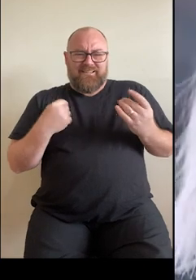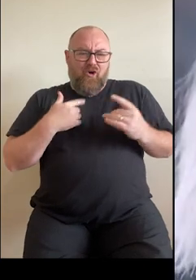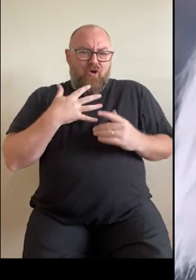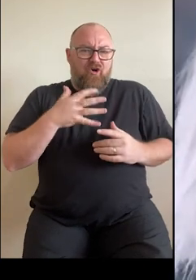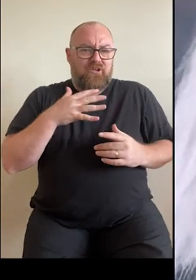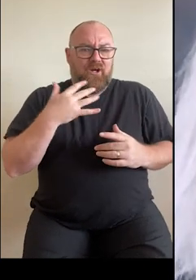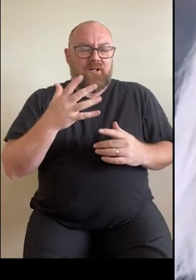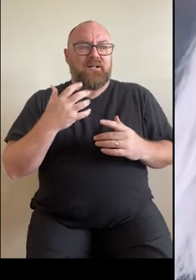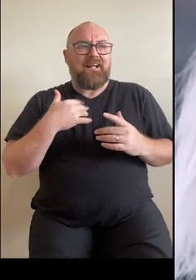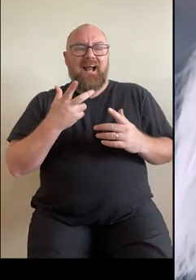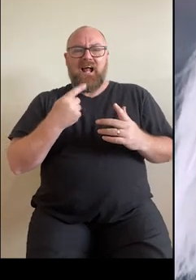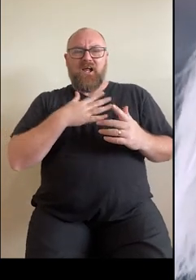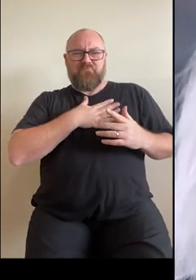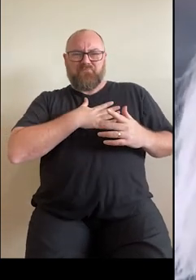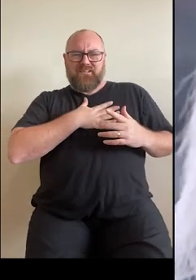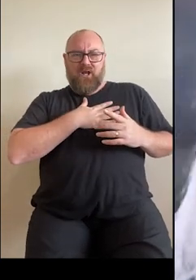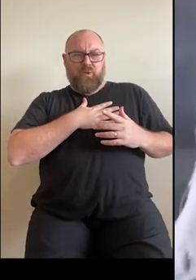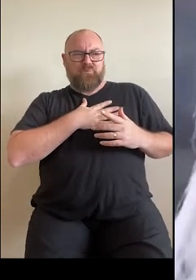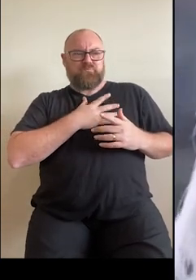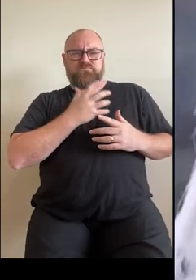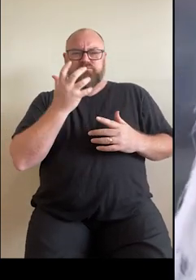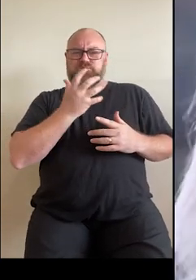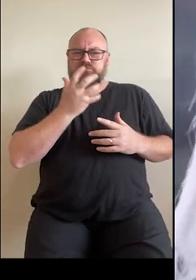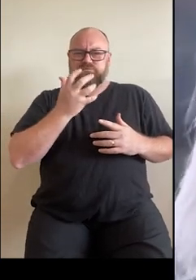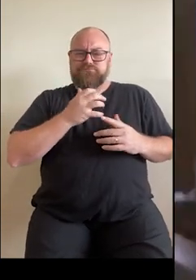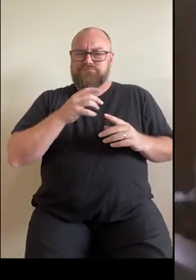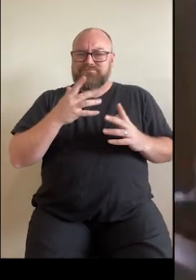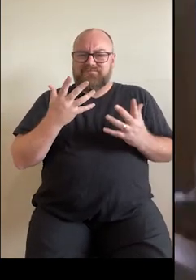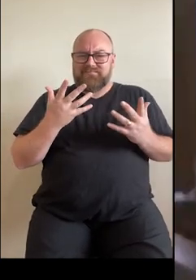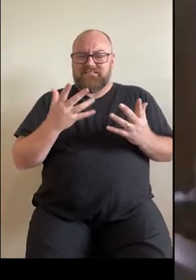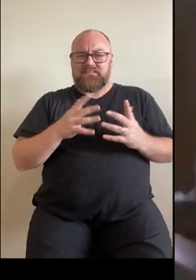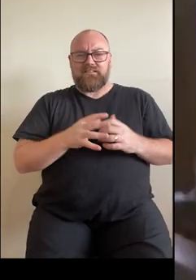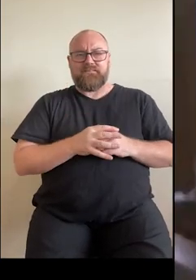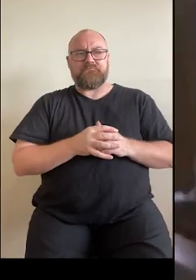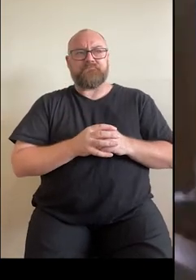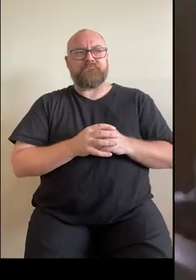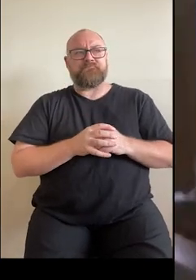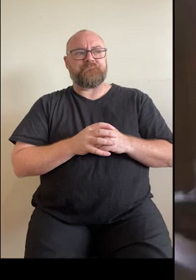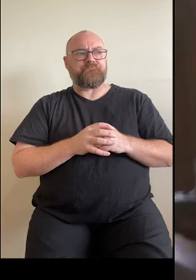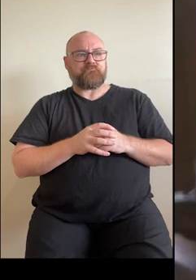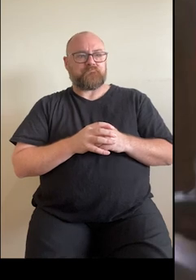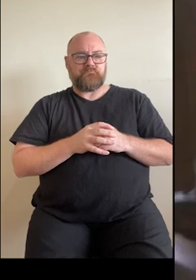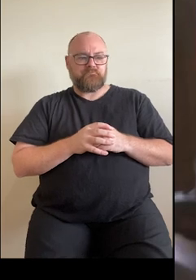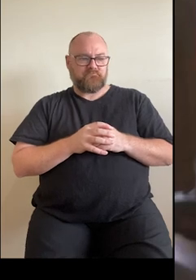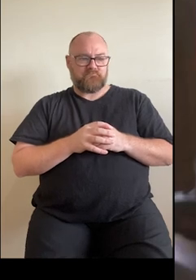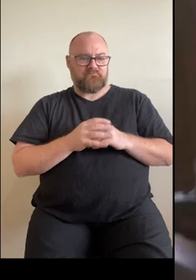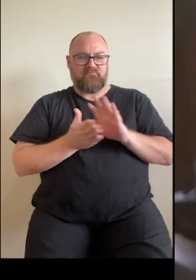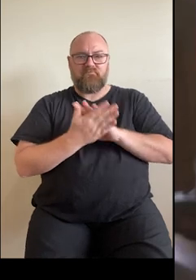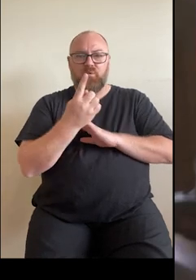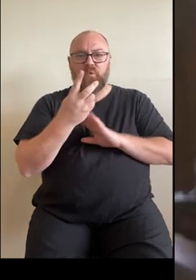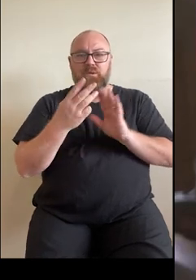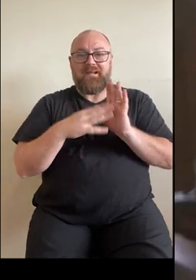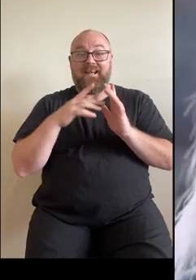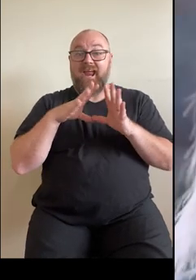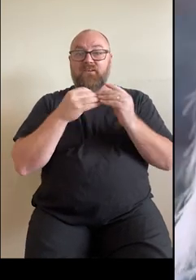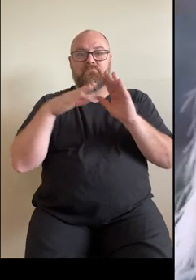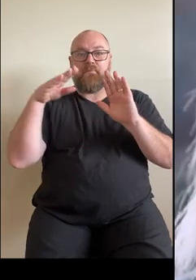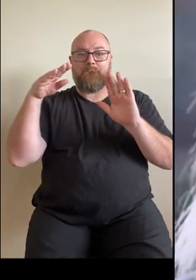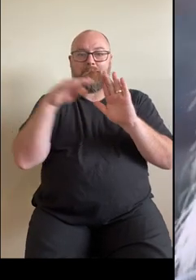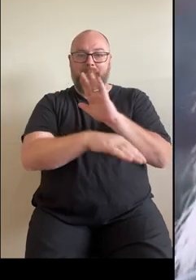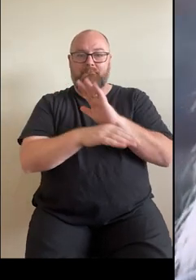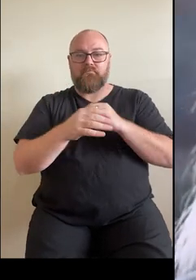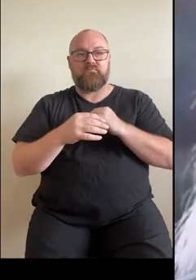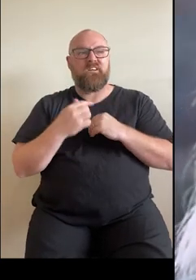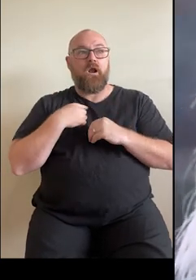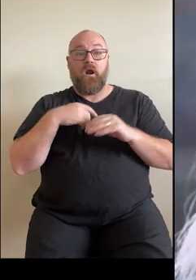and the pressure on my chest was like nothing I can explain and then within a matter of minutes everything just went downhill. remember